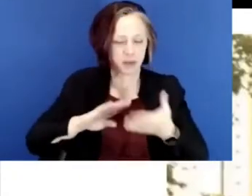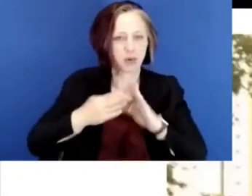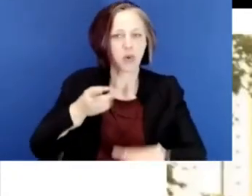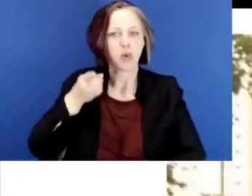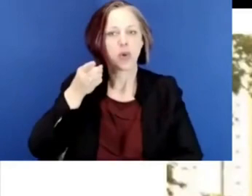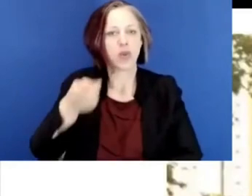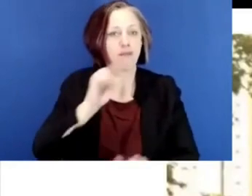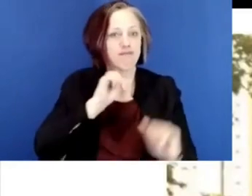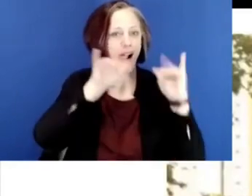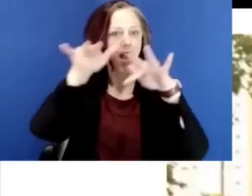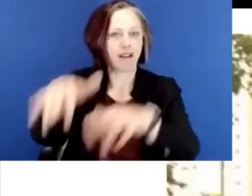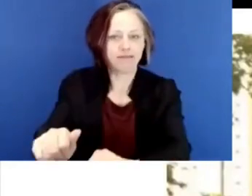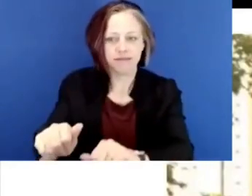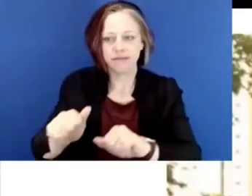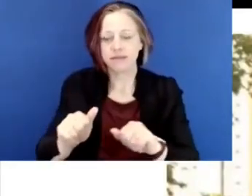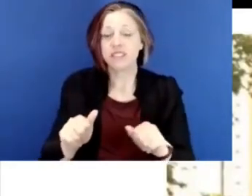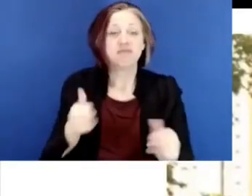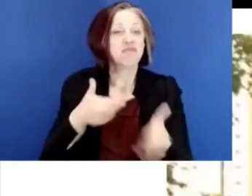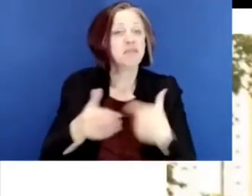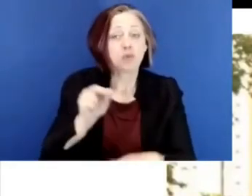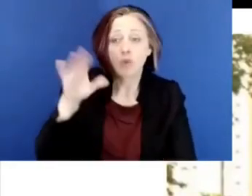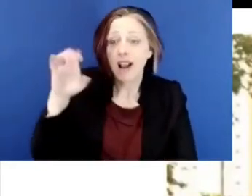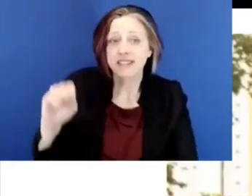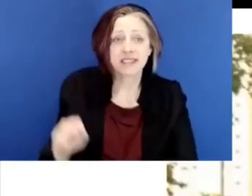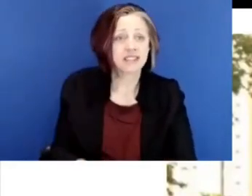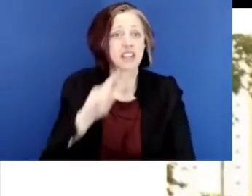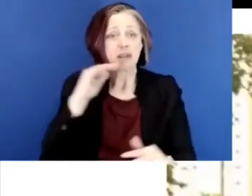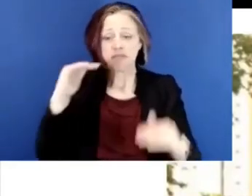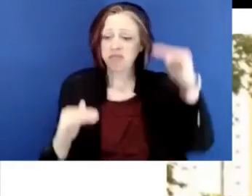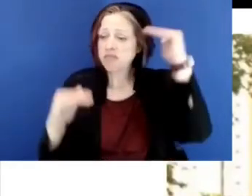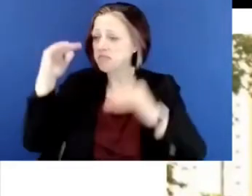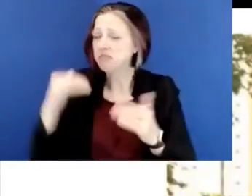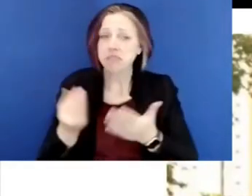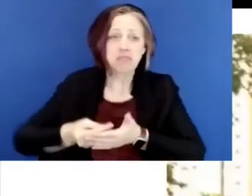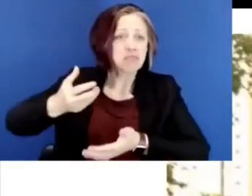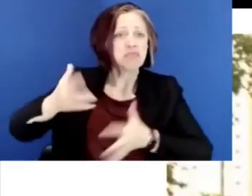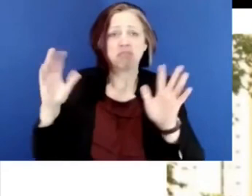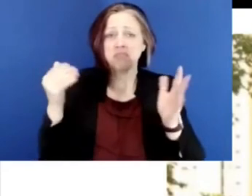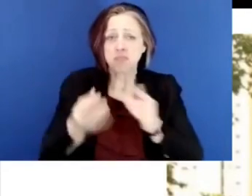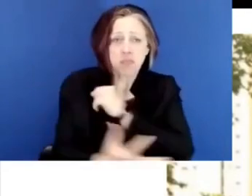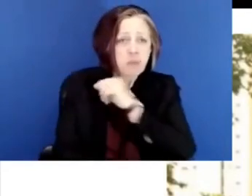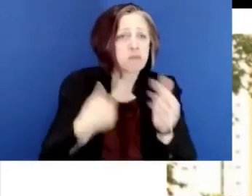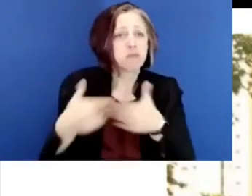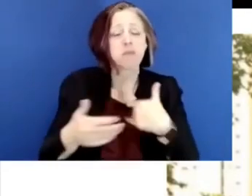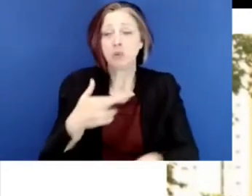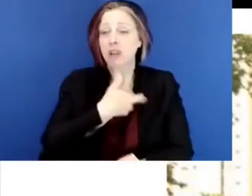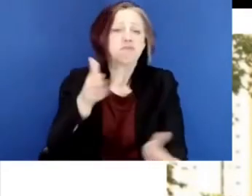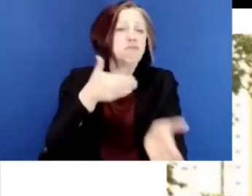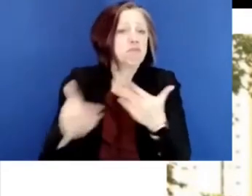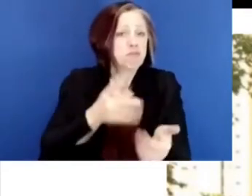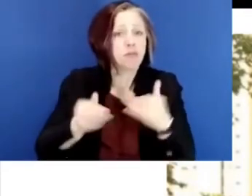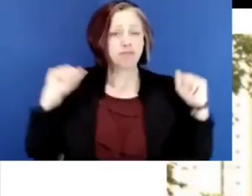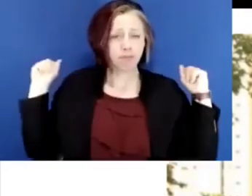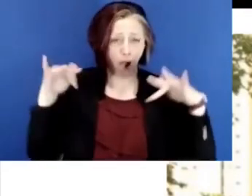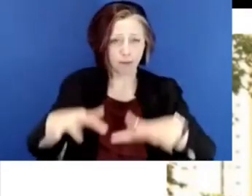the, um, the lack of peace in the neighborhood. Um, we would have petting zoos at places where the violence was strongest. We'd identify